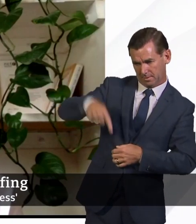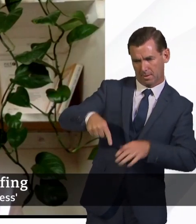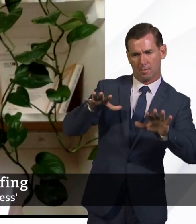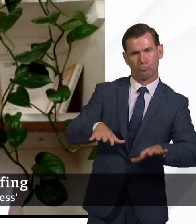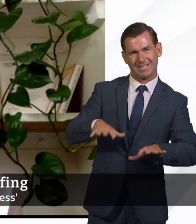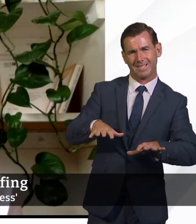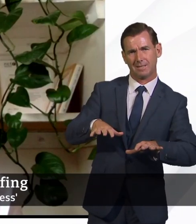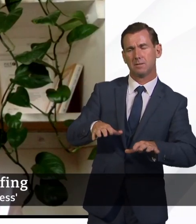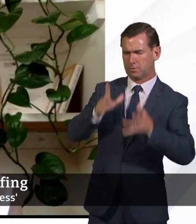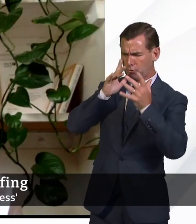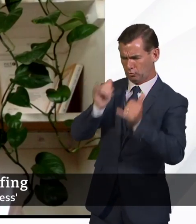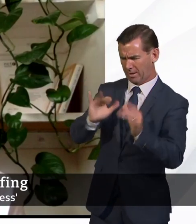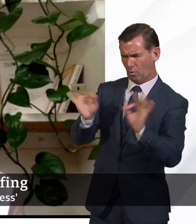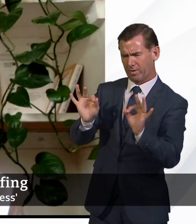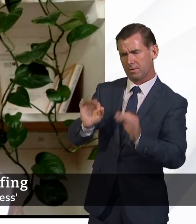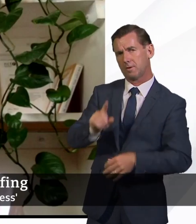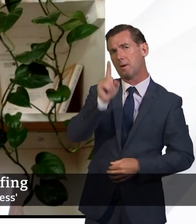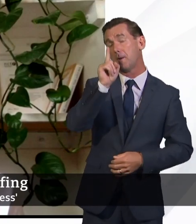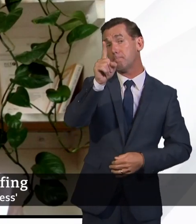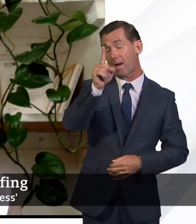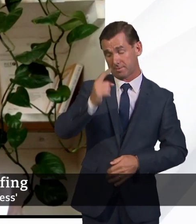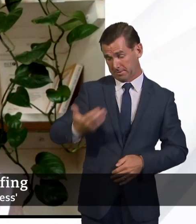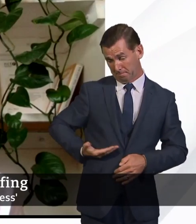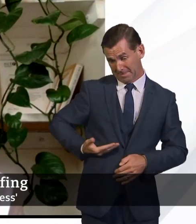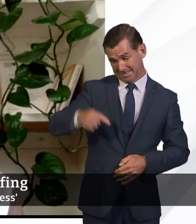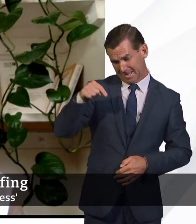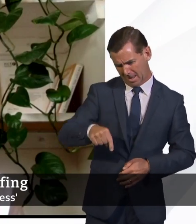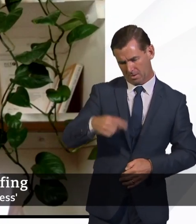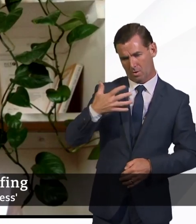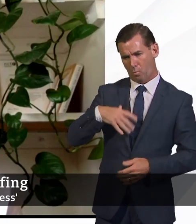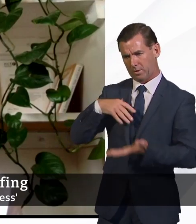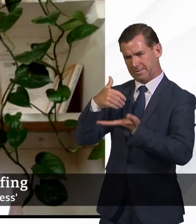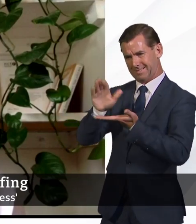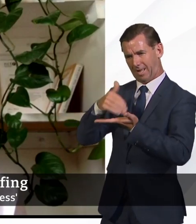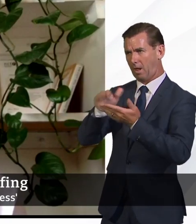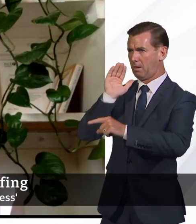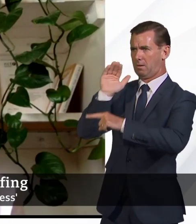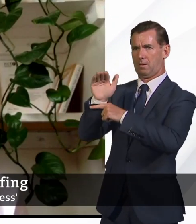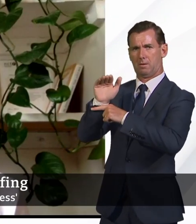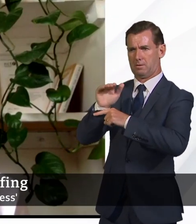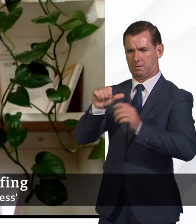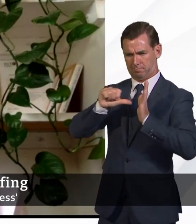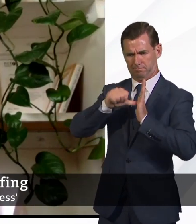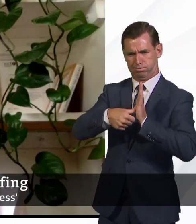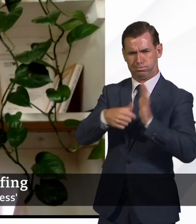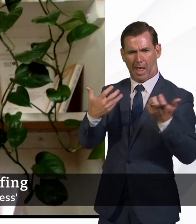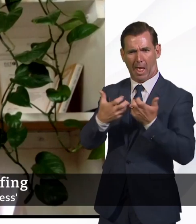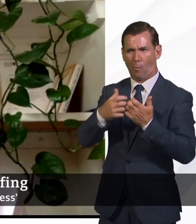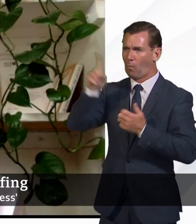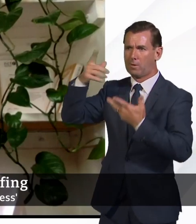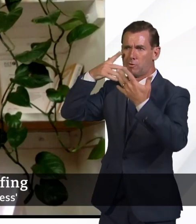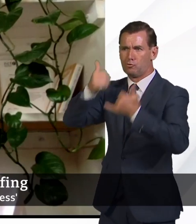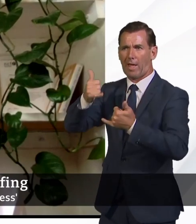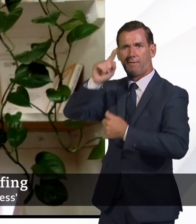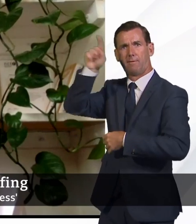are already suffering because of COVID-19, face the prospect of another big economic challenge in January? And a question for Professor